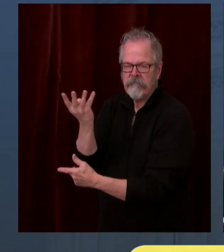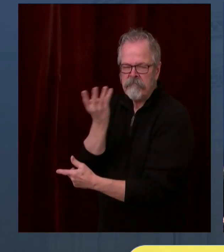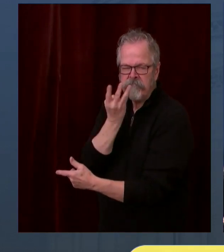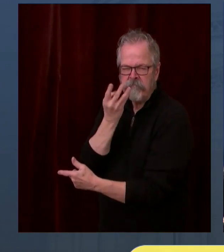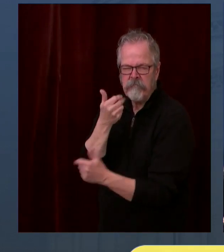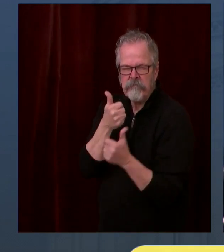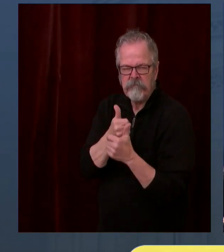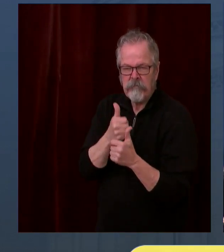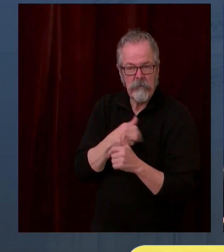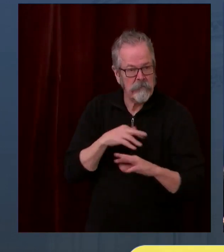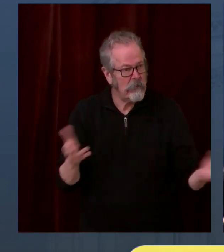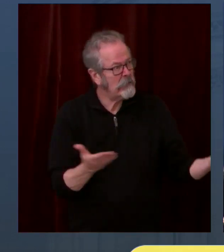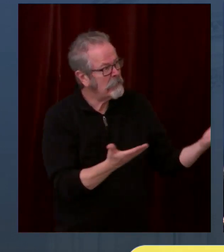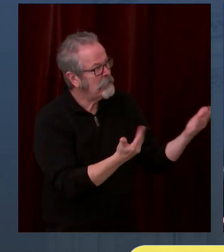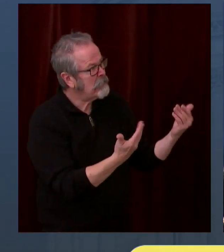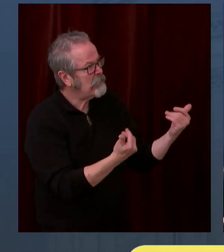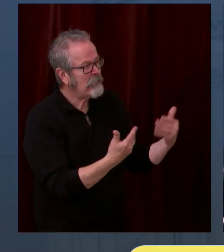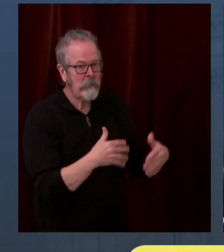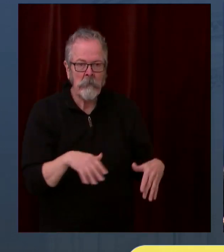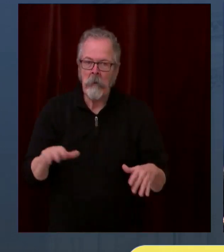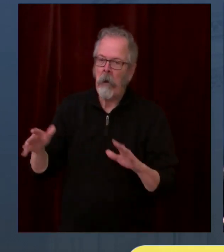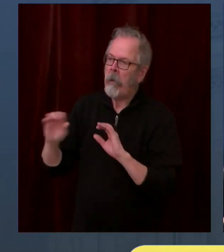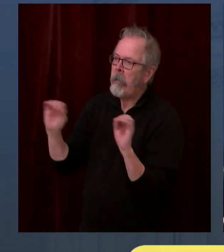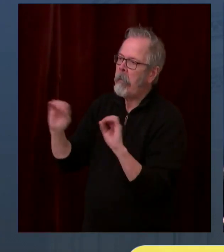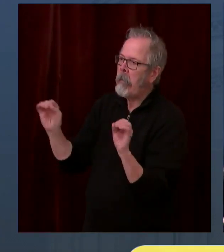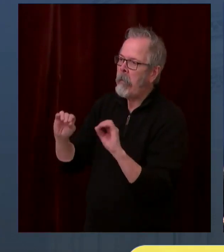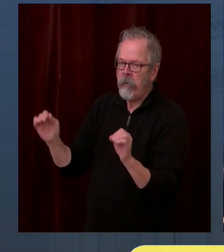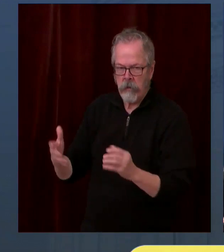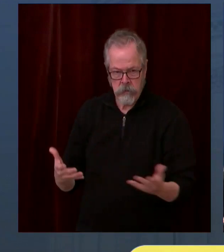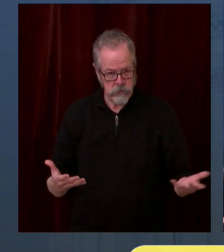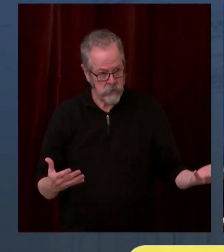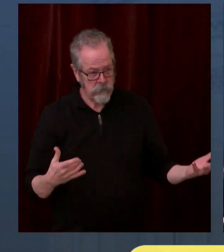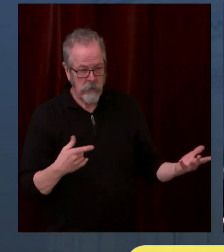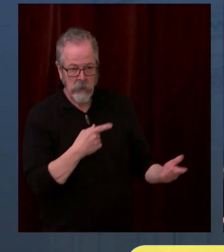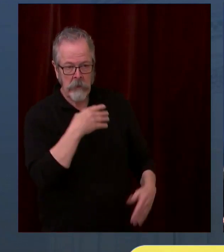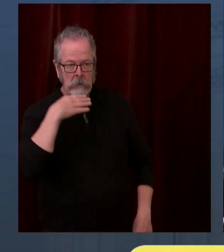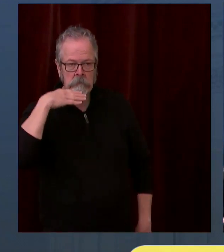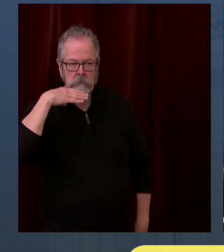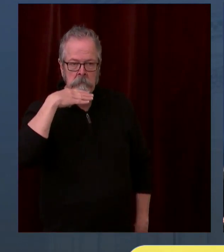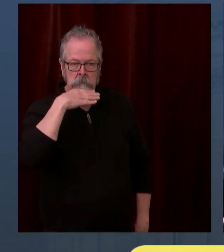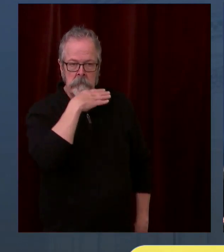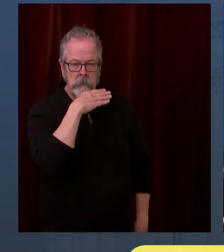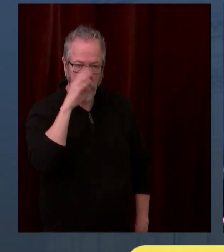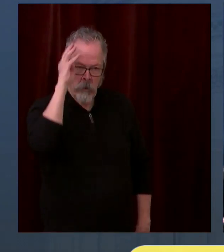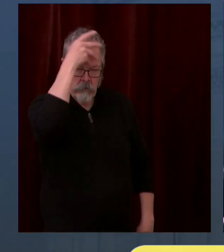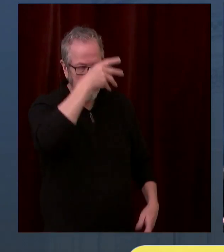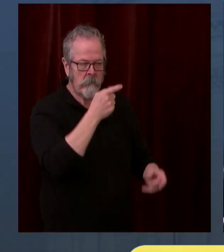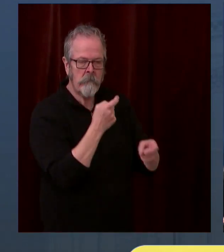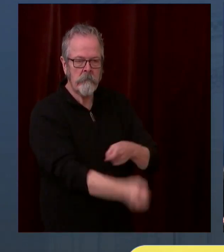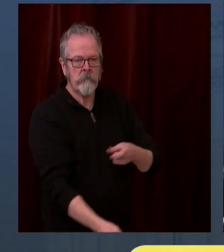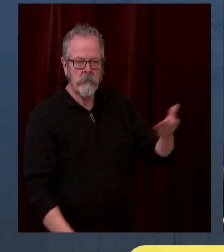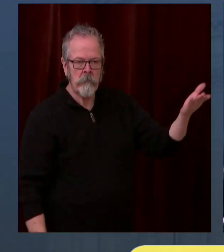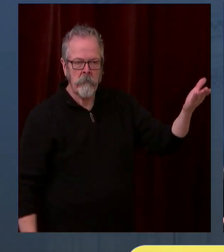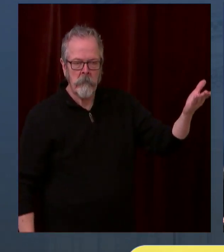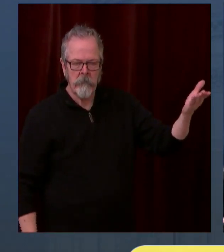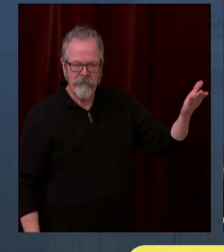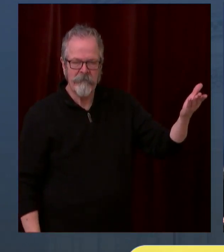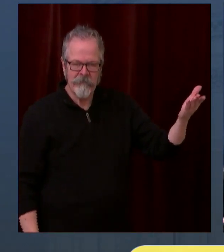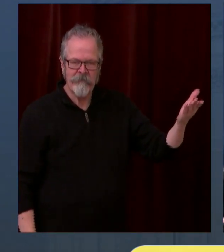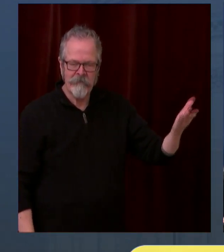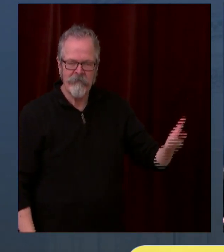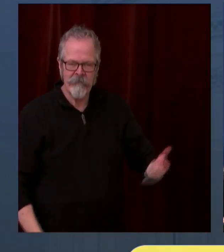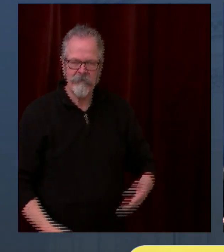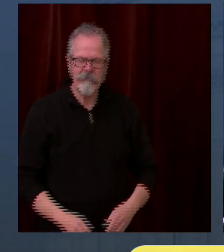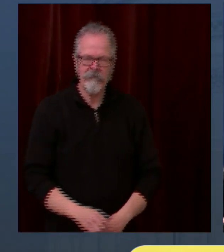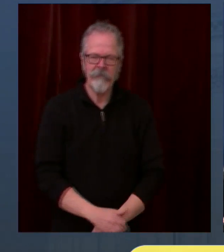not has been high because some people may have been keeping in reserve, in part because of this concern. I don't think we're going to see